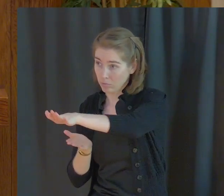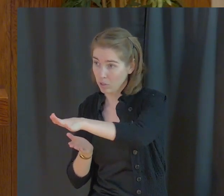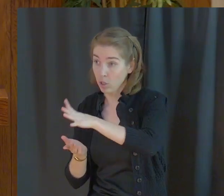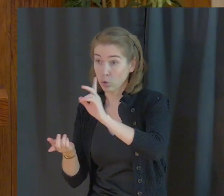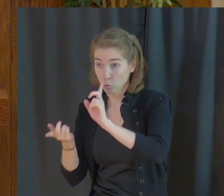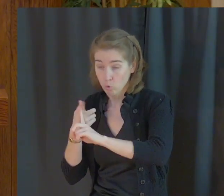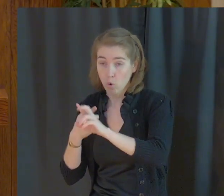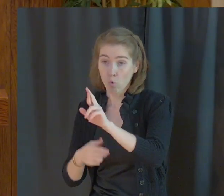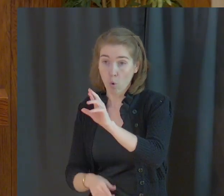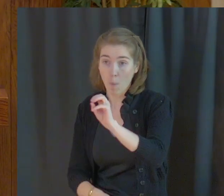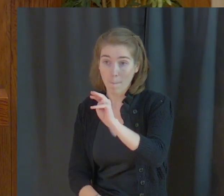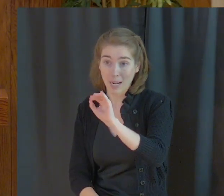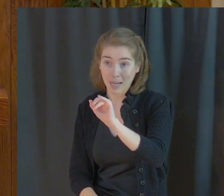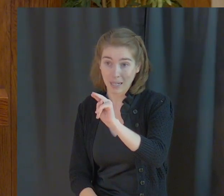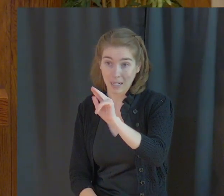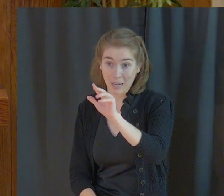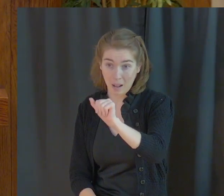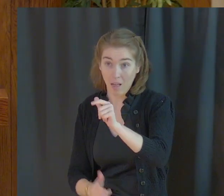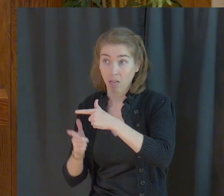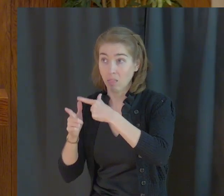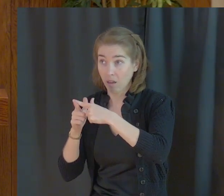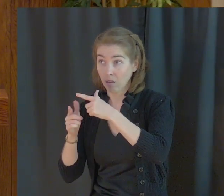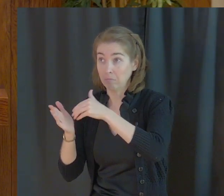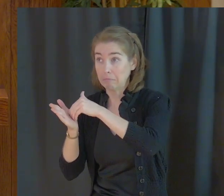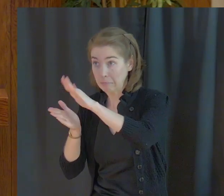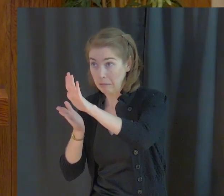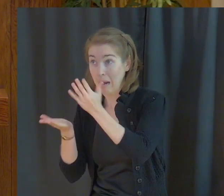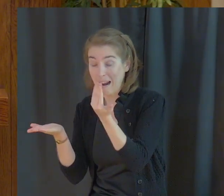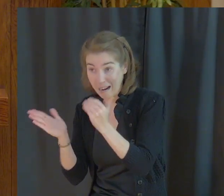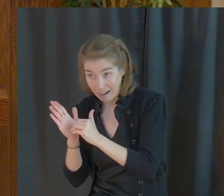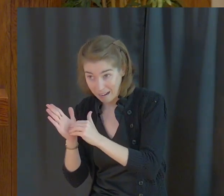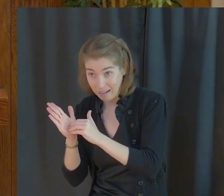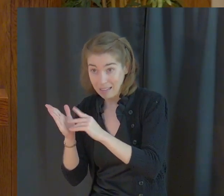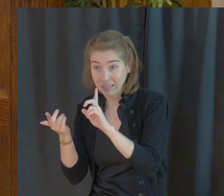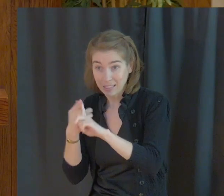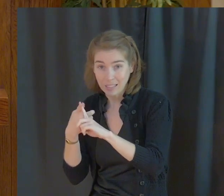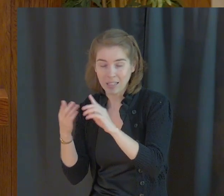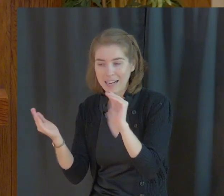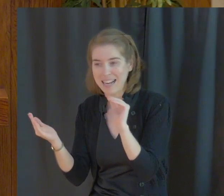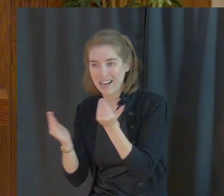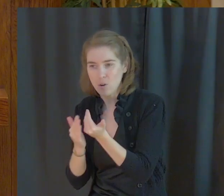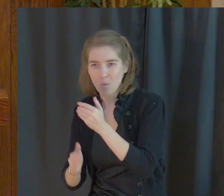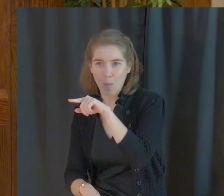and then farther on near the Black Sea.